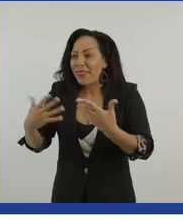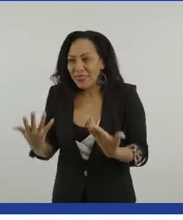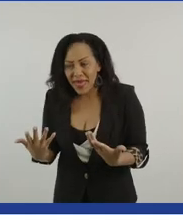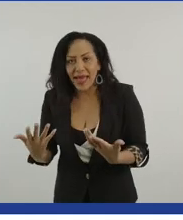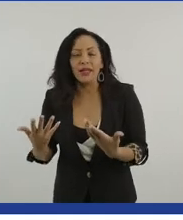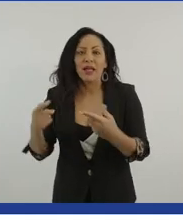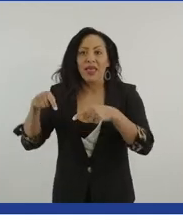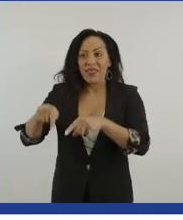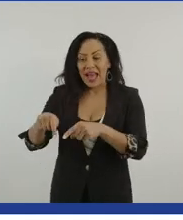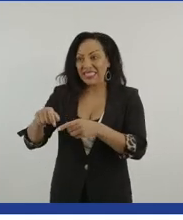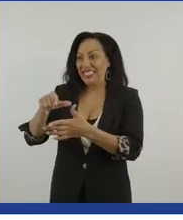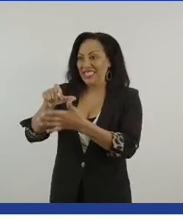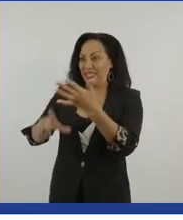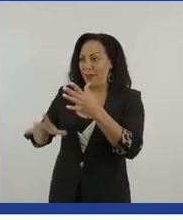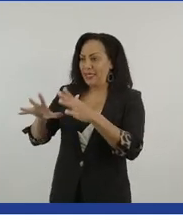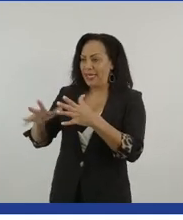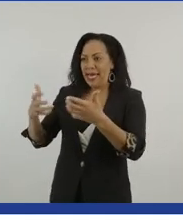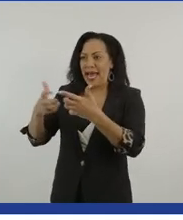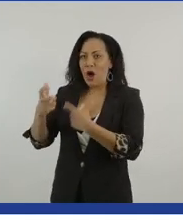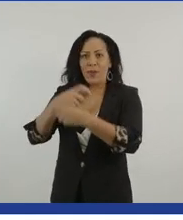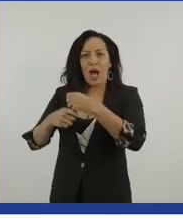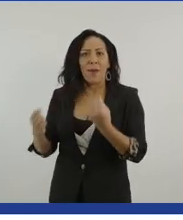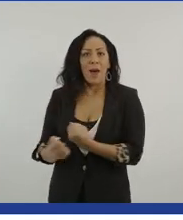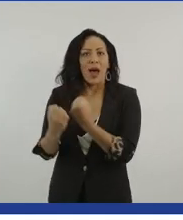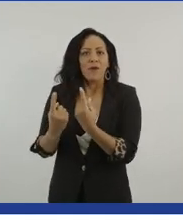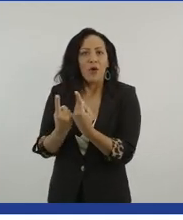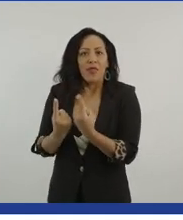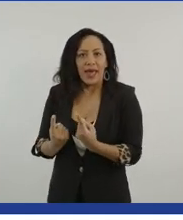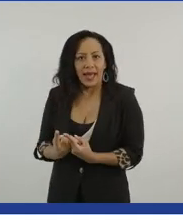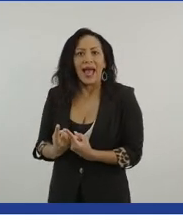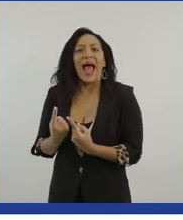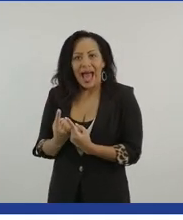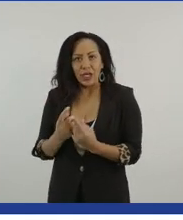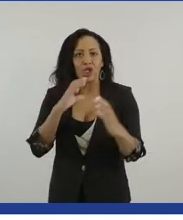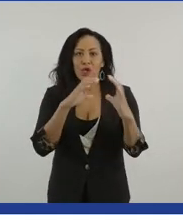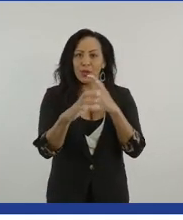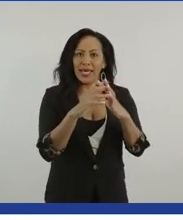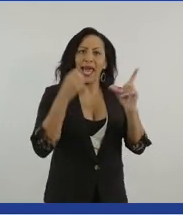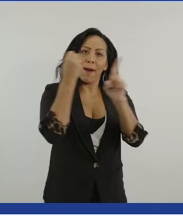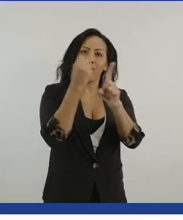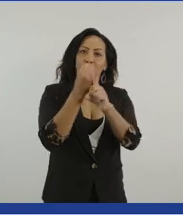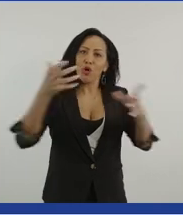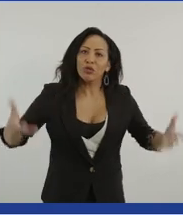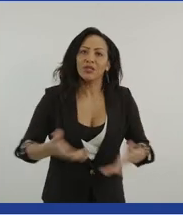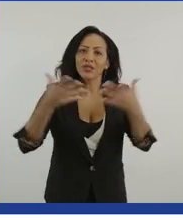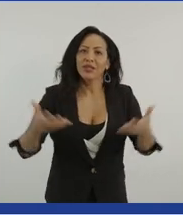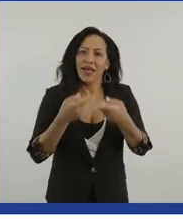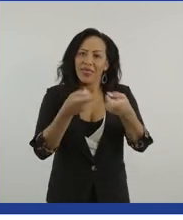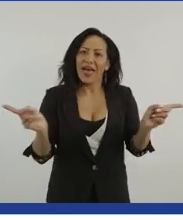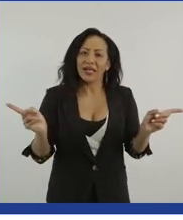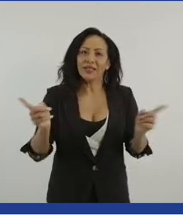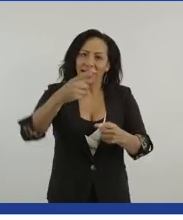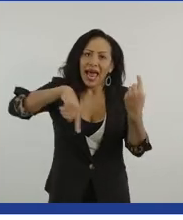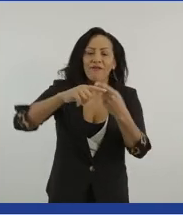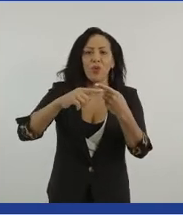um, that and communicate. So that everybody's able to communicate on the set, the same playing field as well, because as we know, some of the